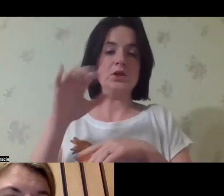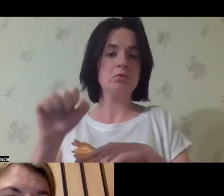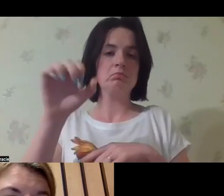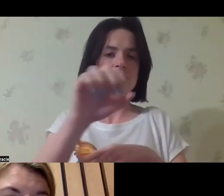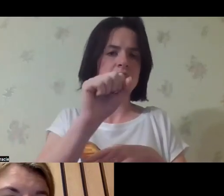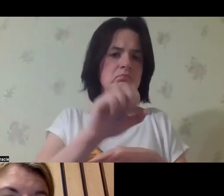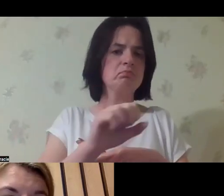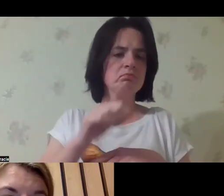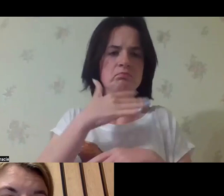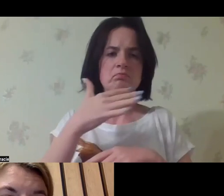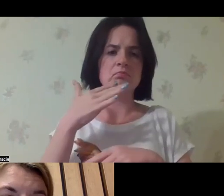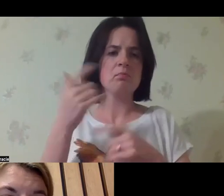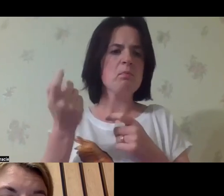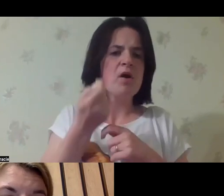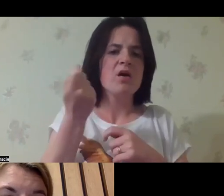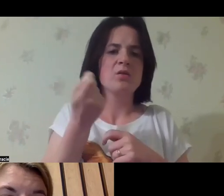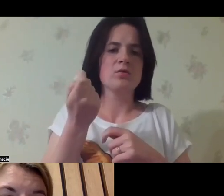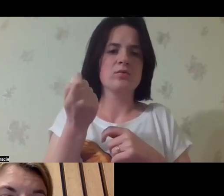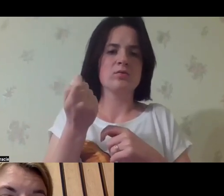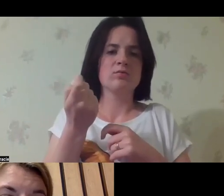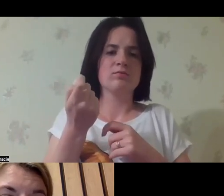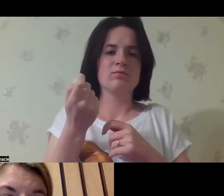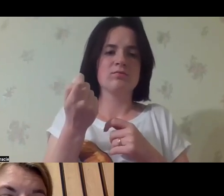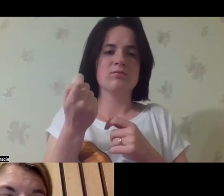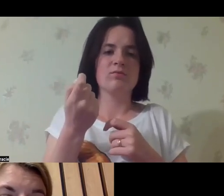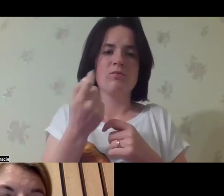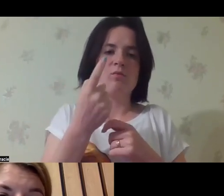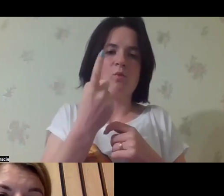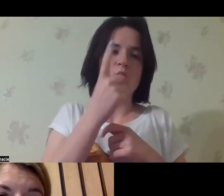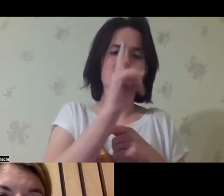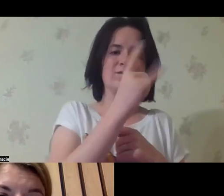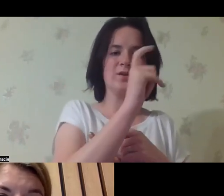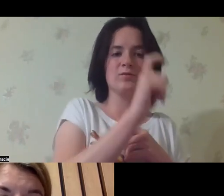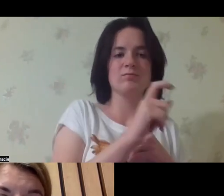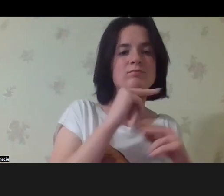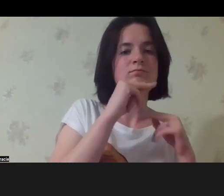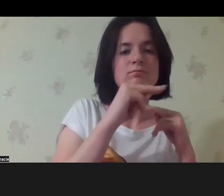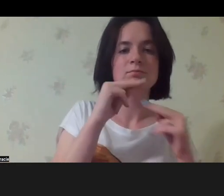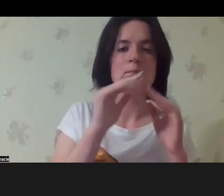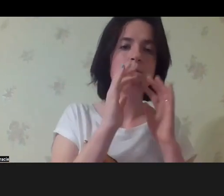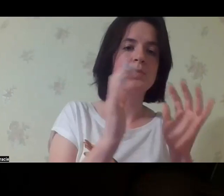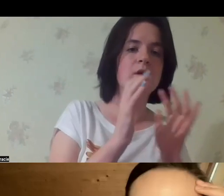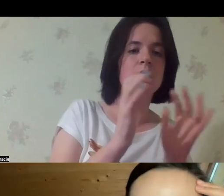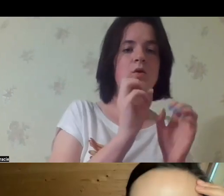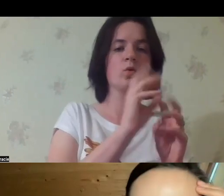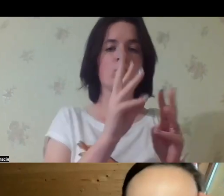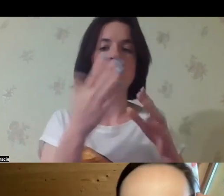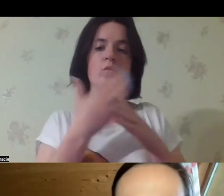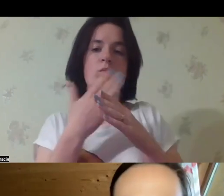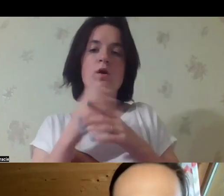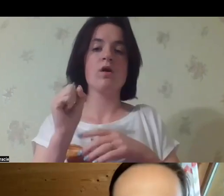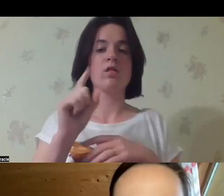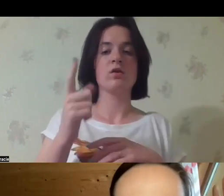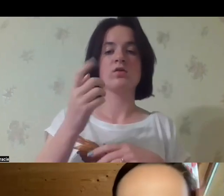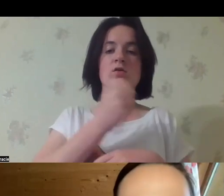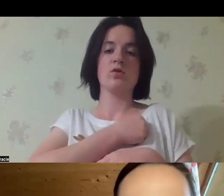Because I can see now that they